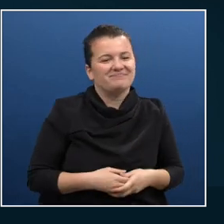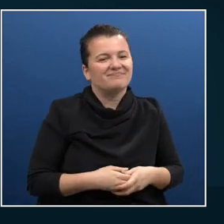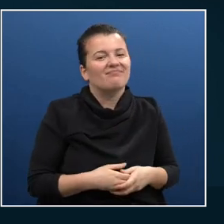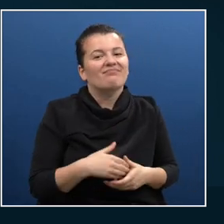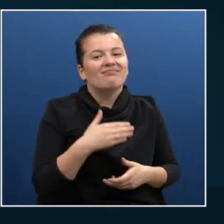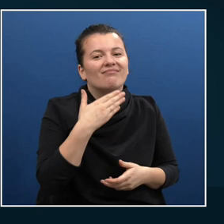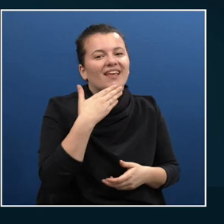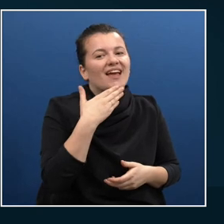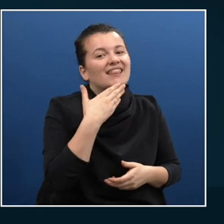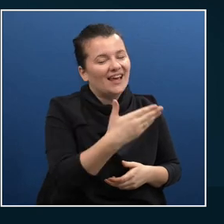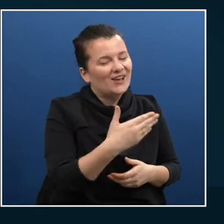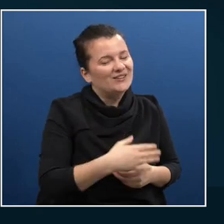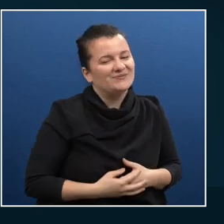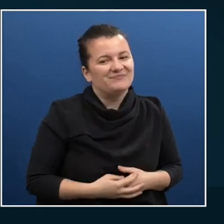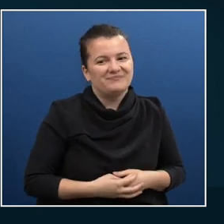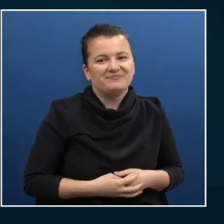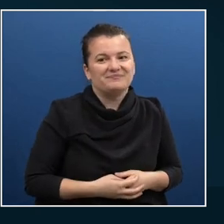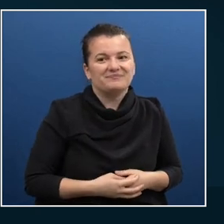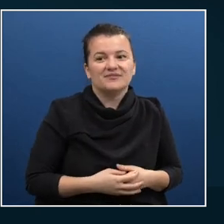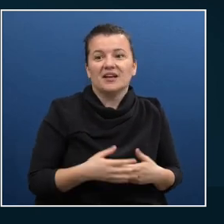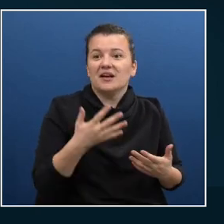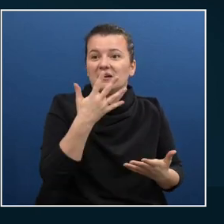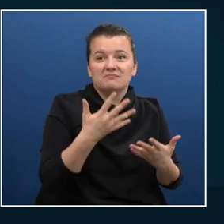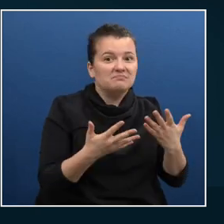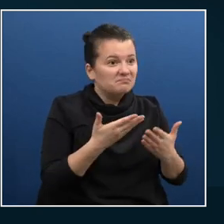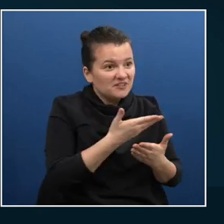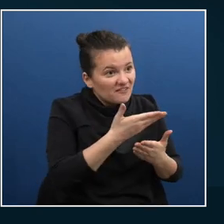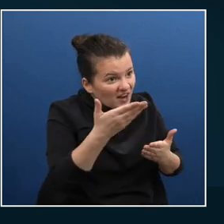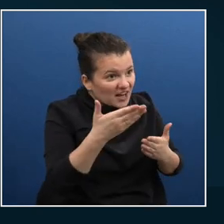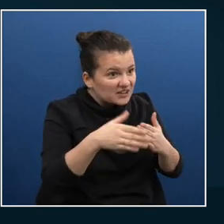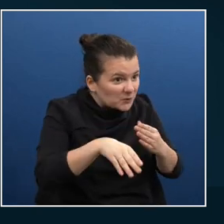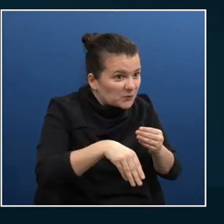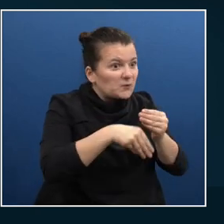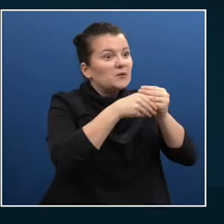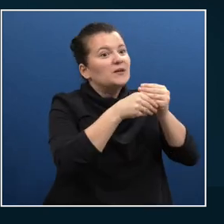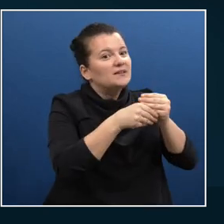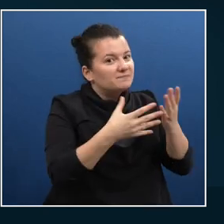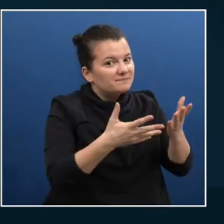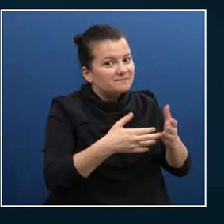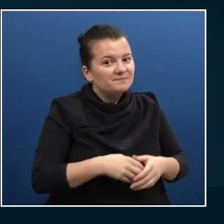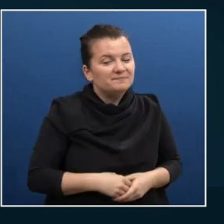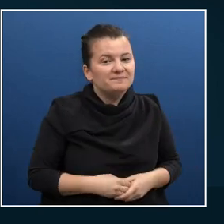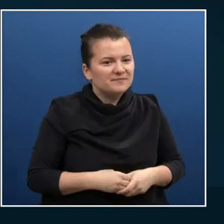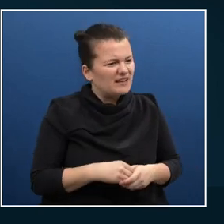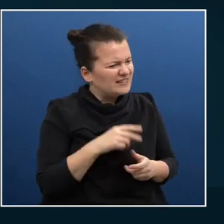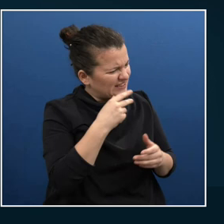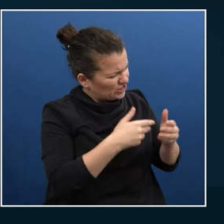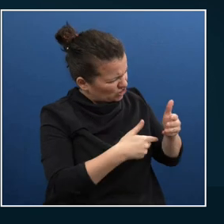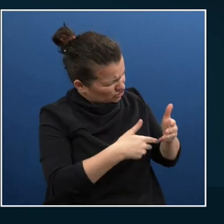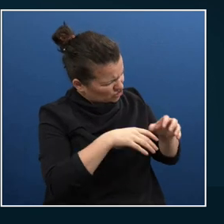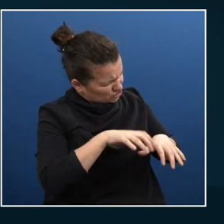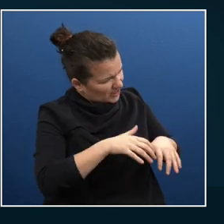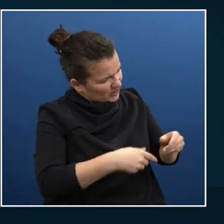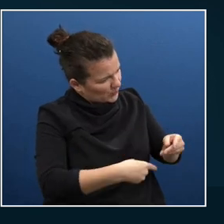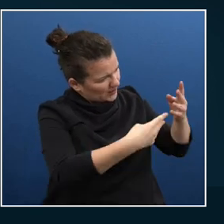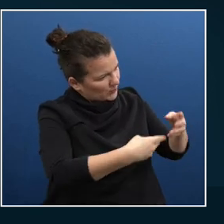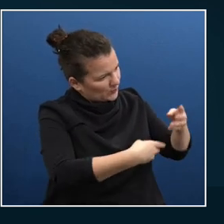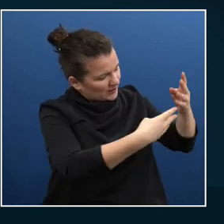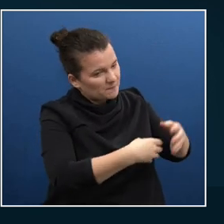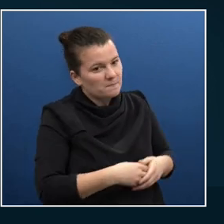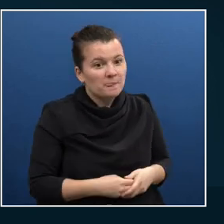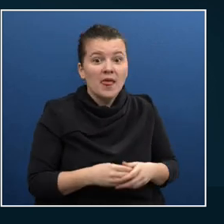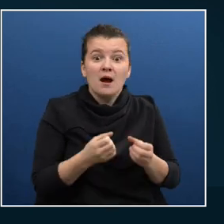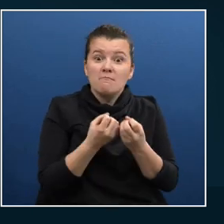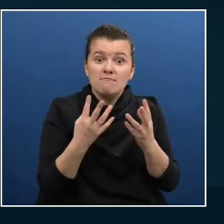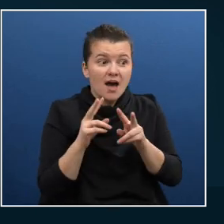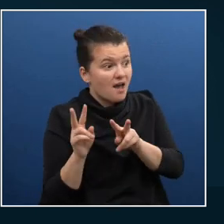So, any last-minute questions? I'm just going to look at the chat. Still not anything. Well, we had a lot of viewers. So, it